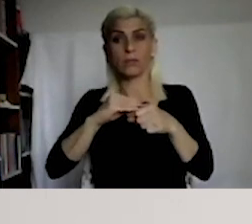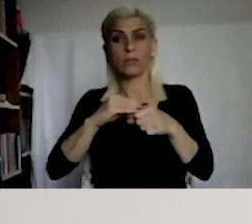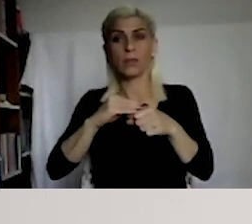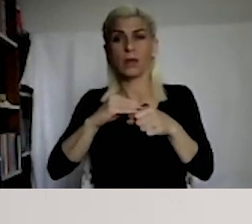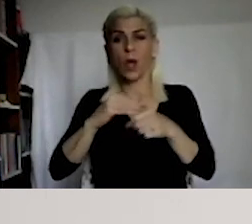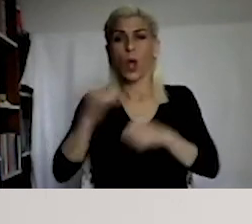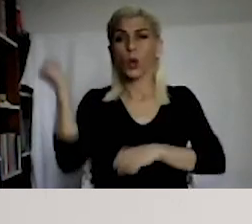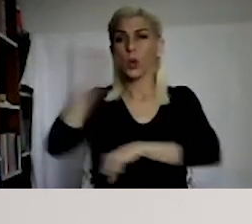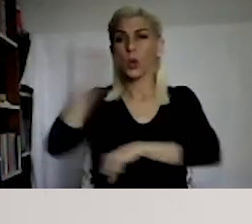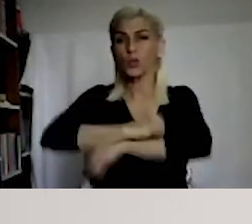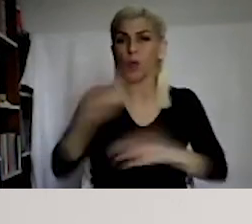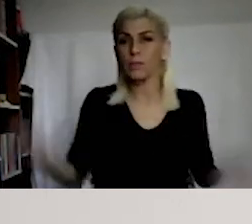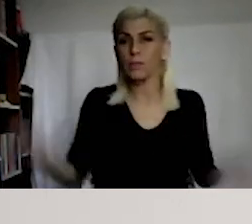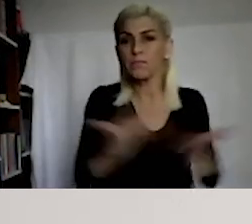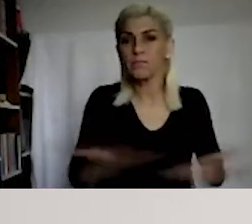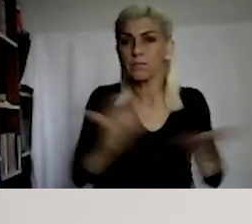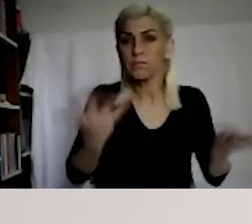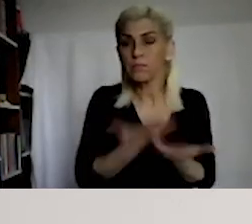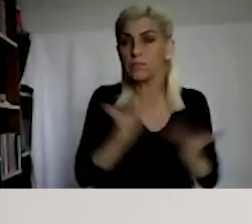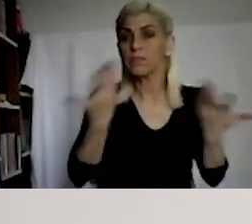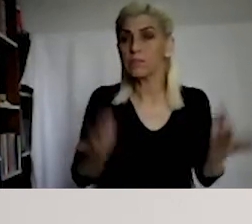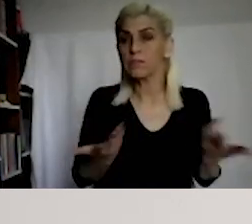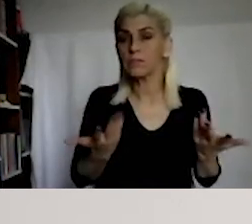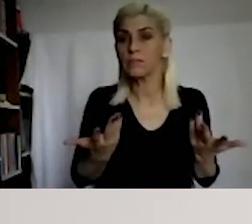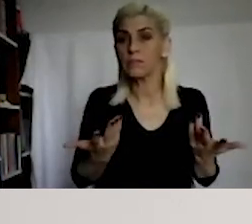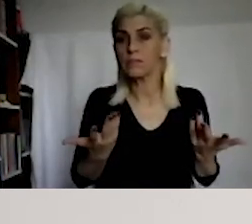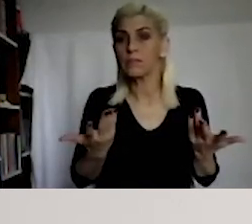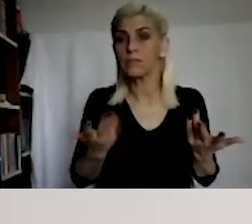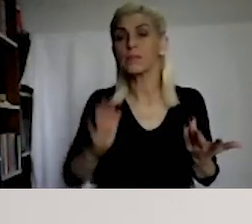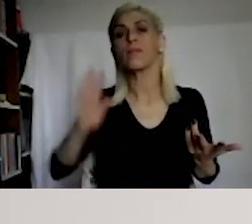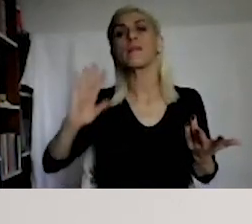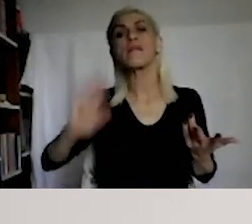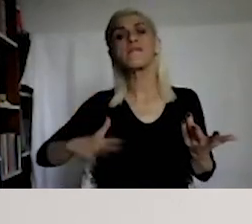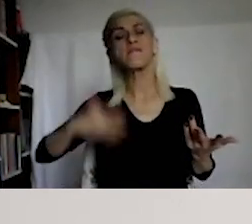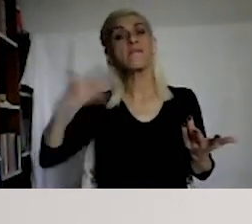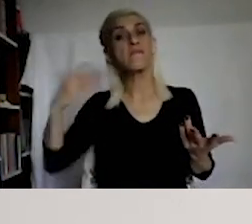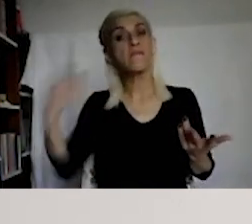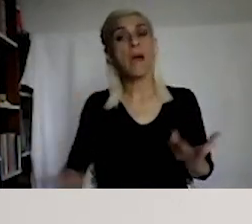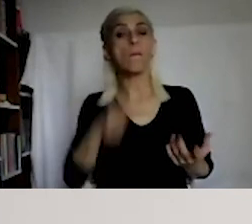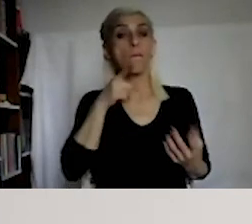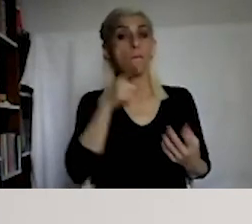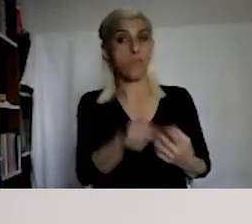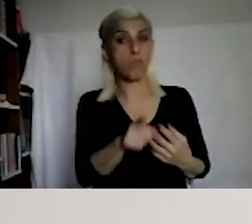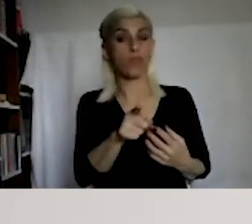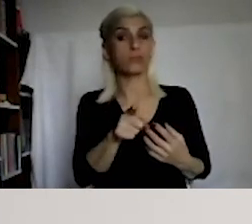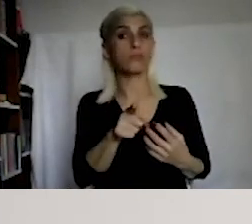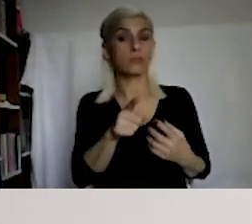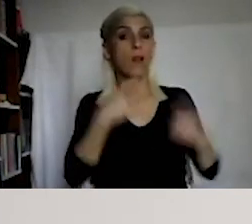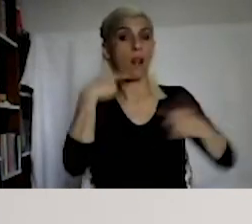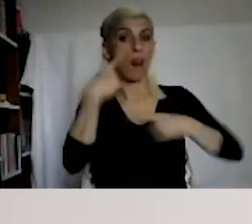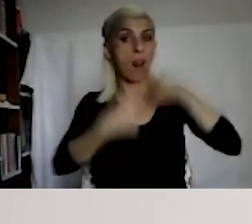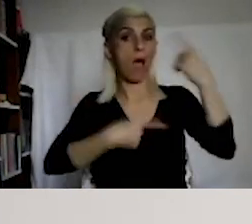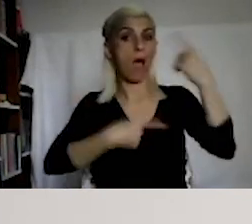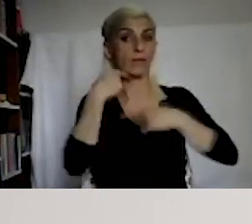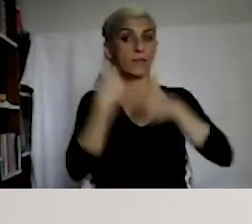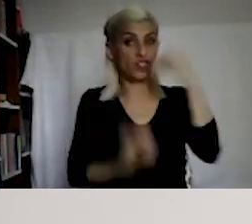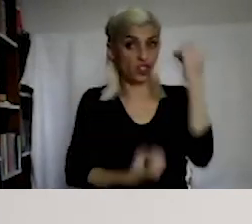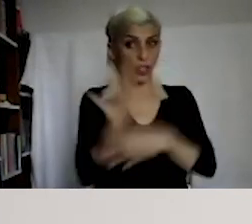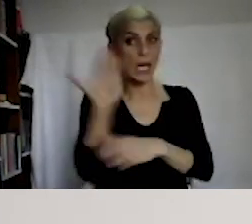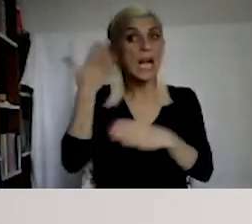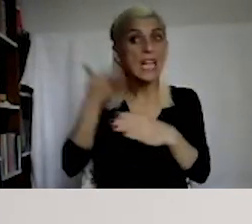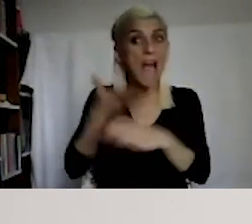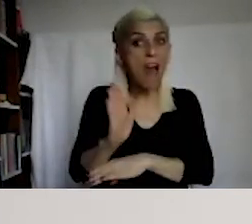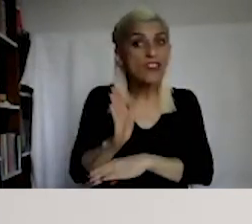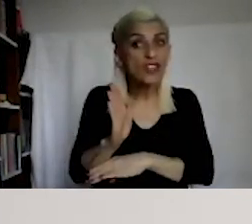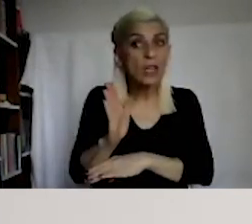of violence, which poses a threat to public security, public order? So, this is